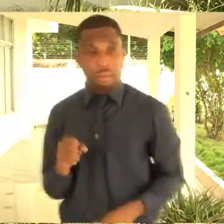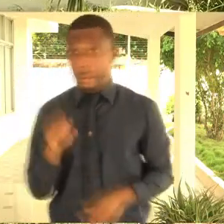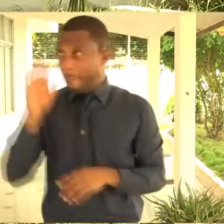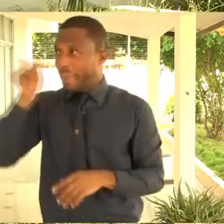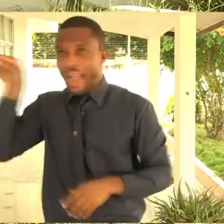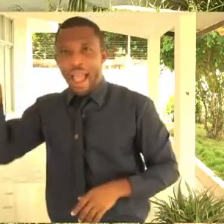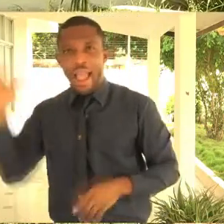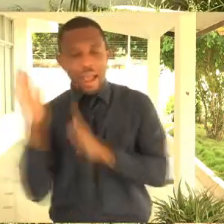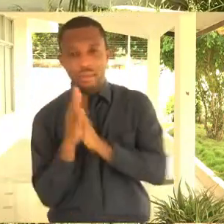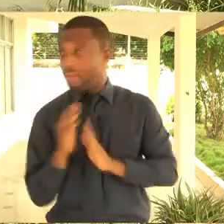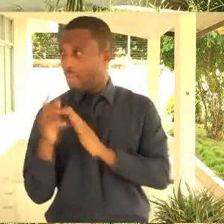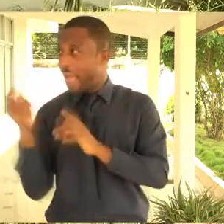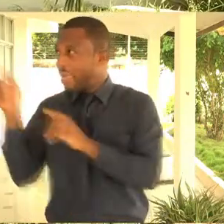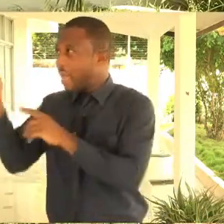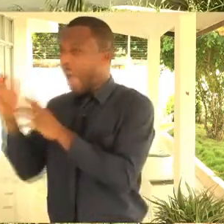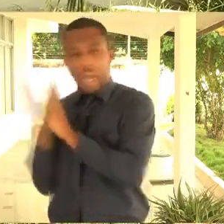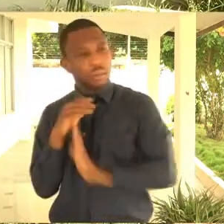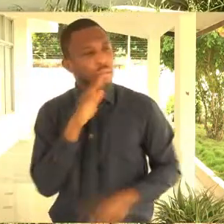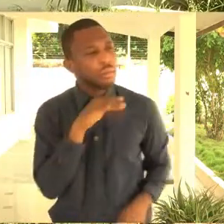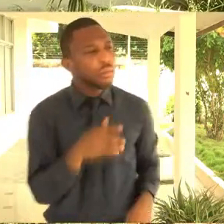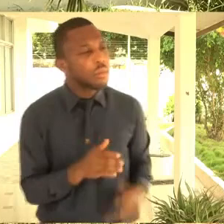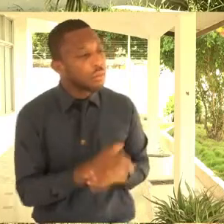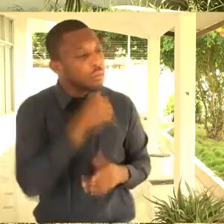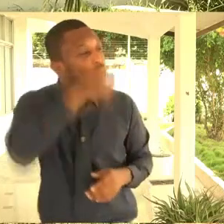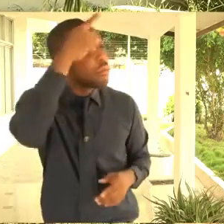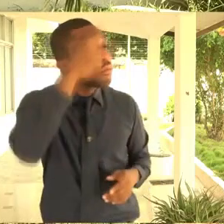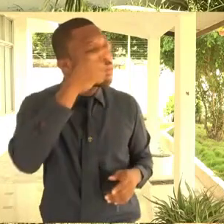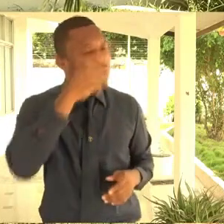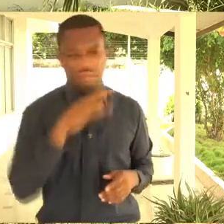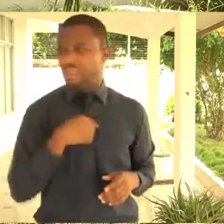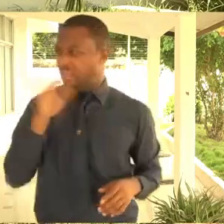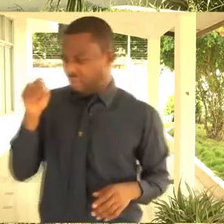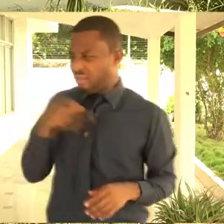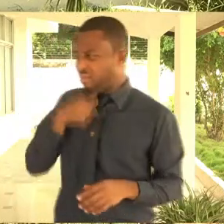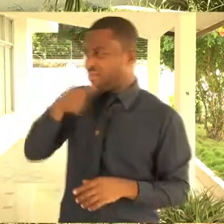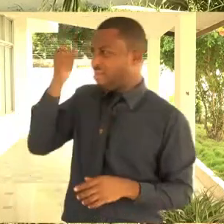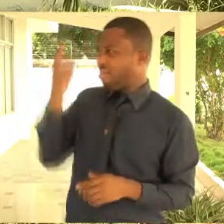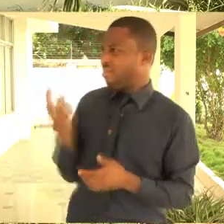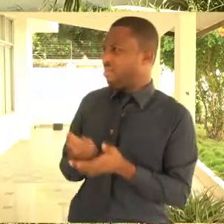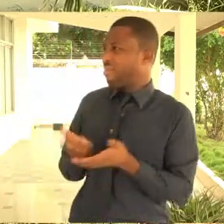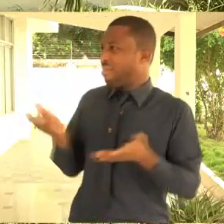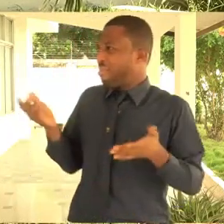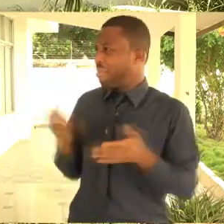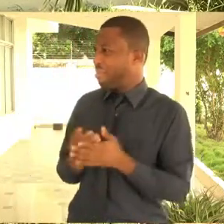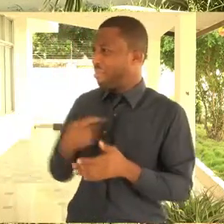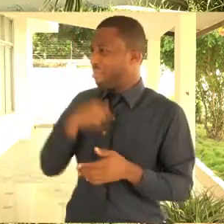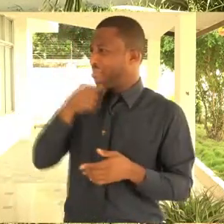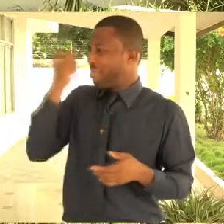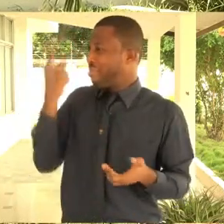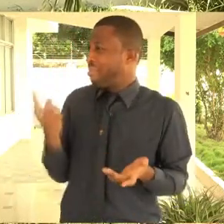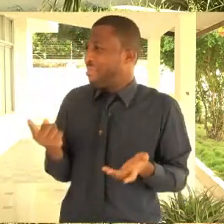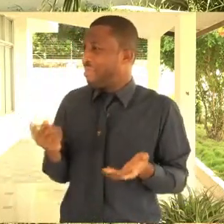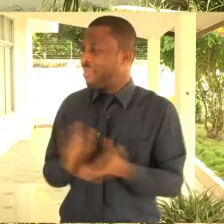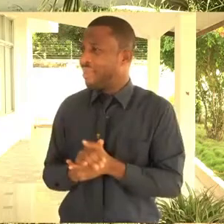he asked me a question whether I understand him. And I signed in my interpreting that he's